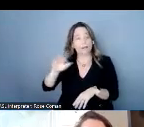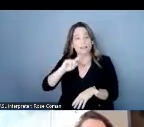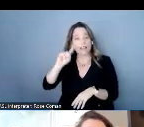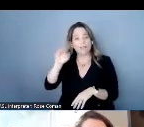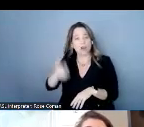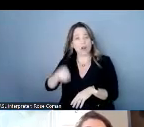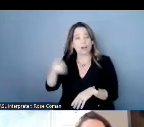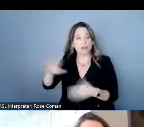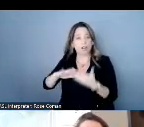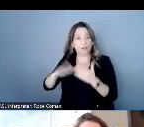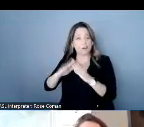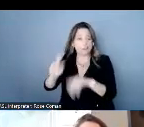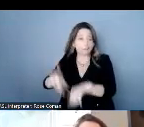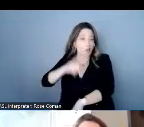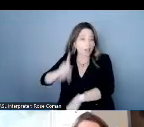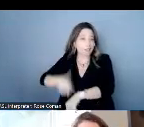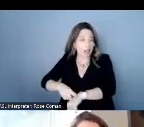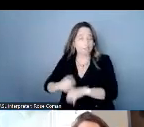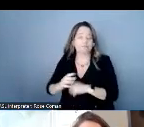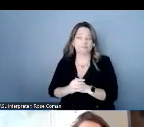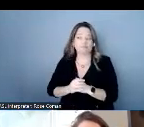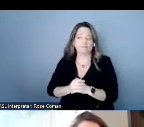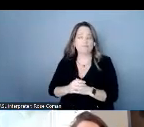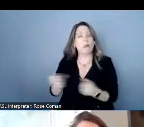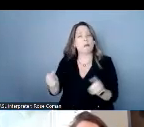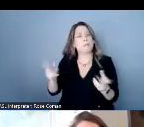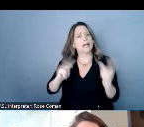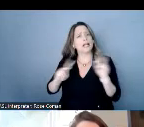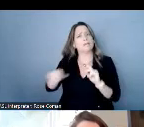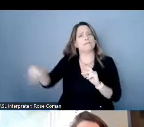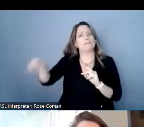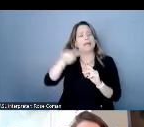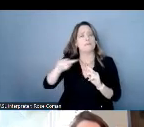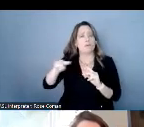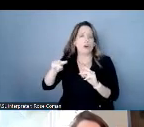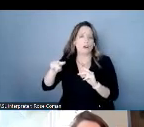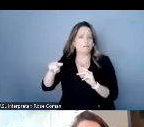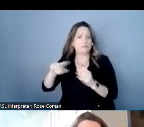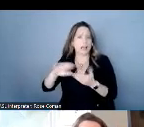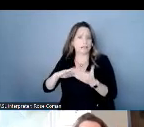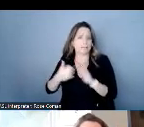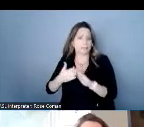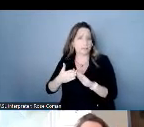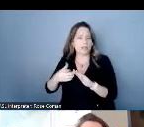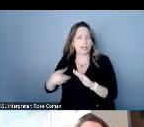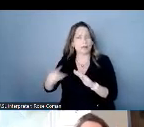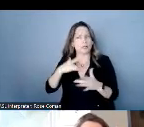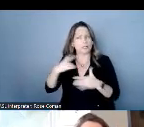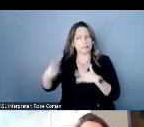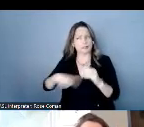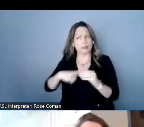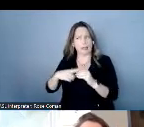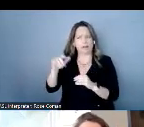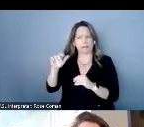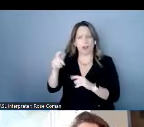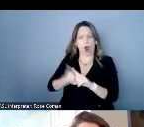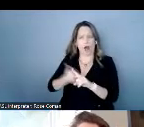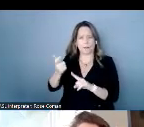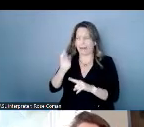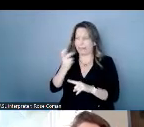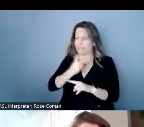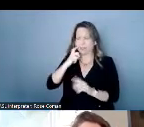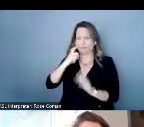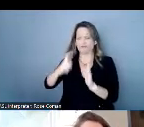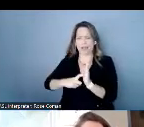a lot of people in the community were concerned about automatic speech recognition technology so when we started